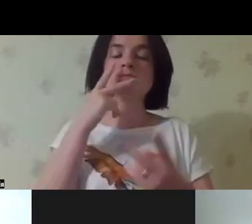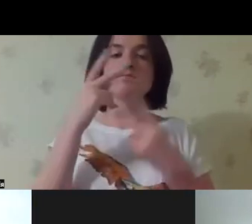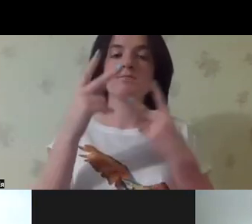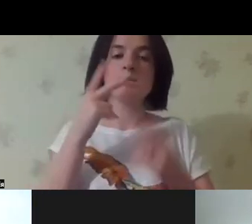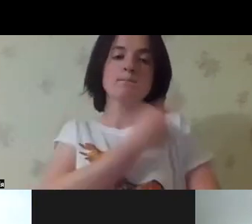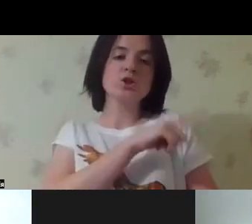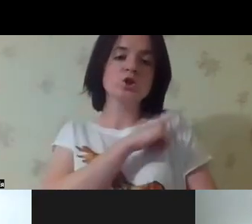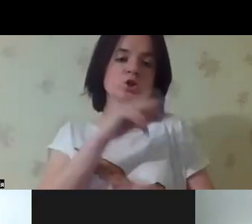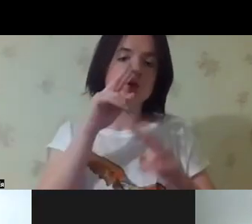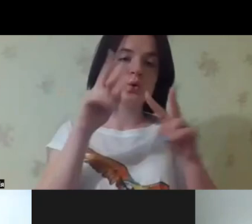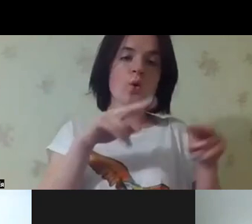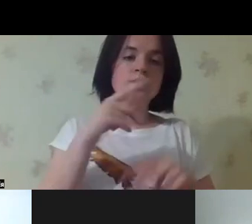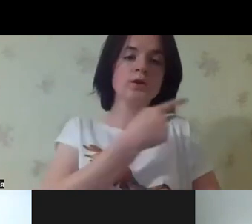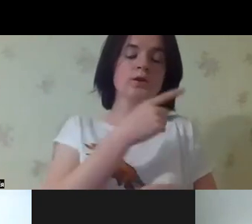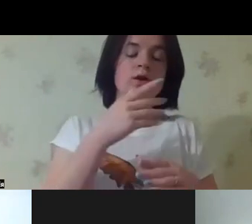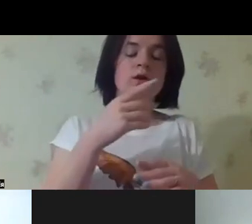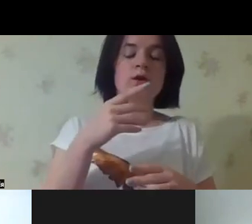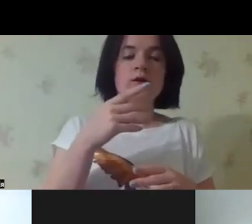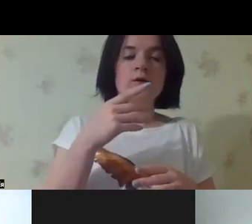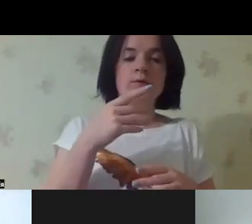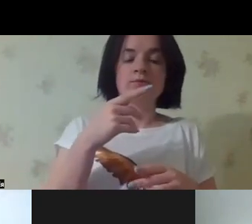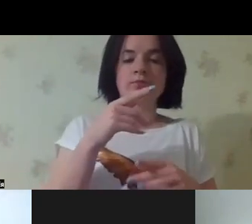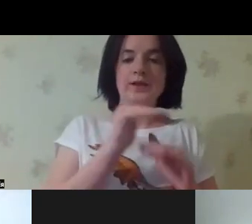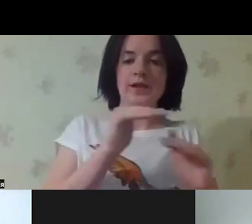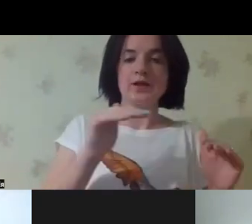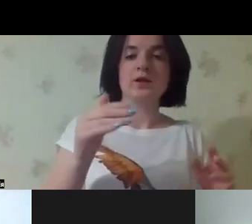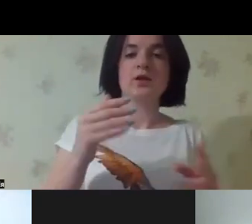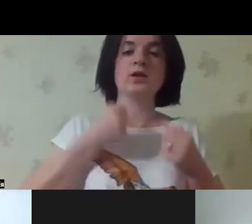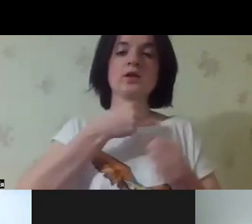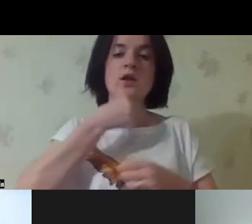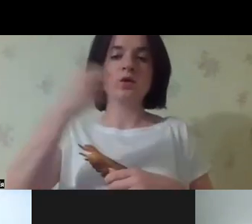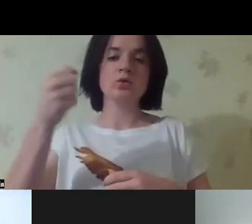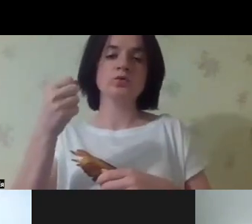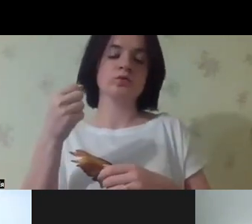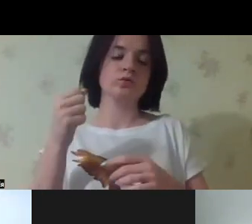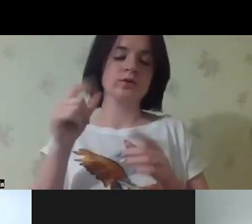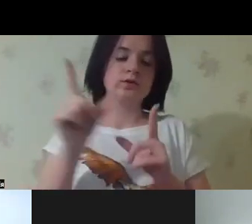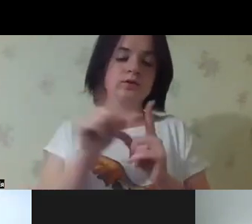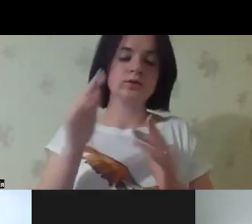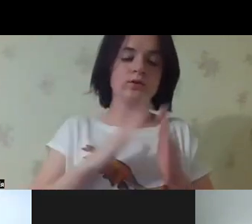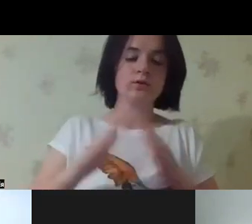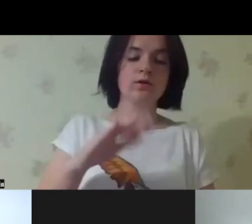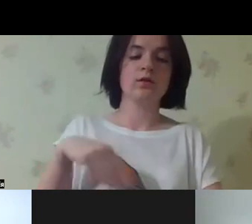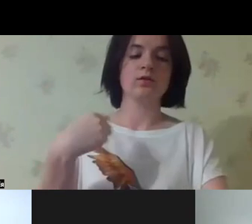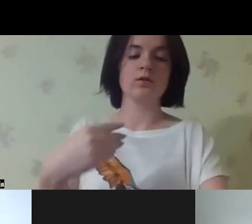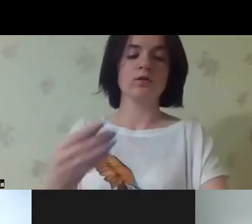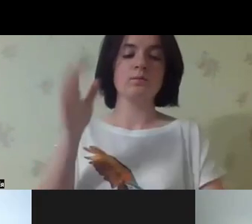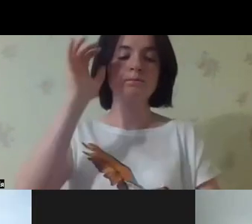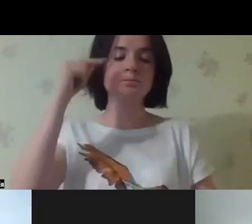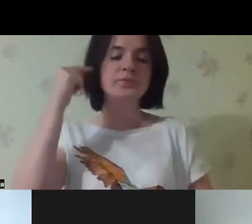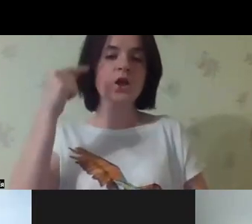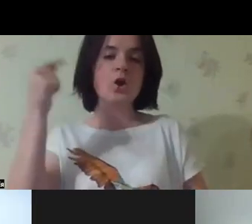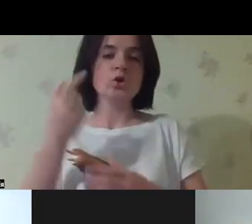now, we offer the daycare for children, we offer social adaptation services for adults with